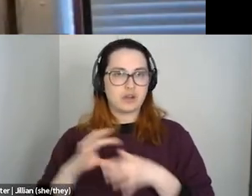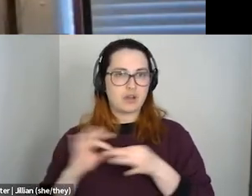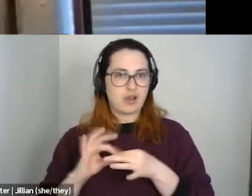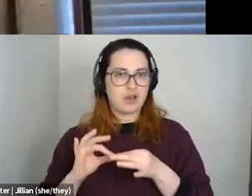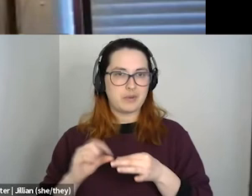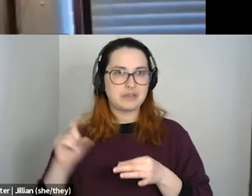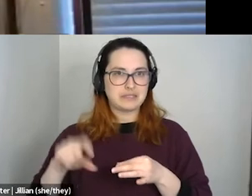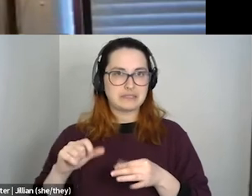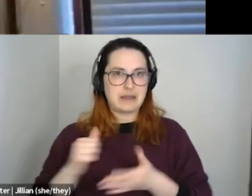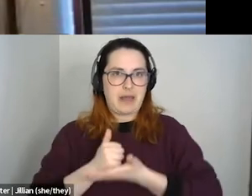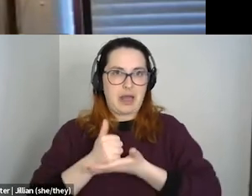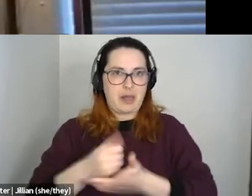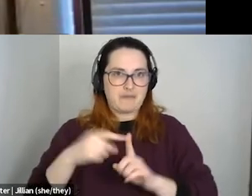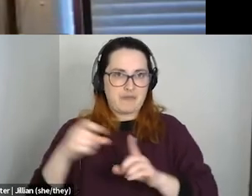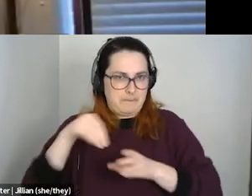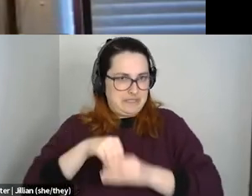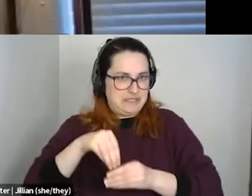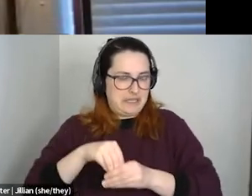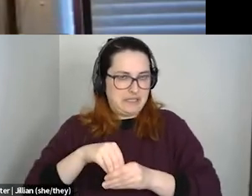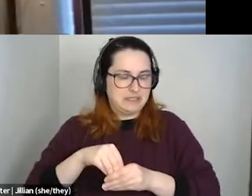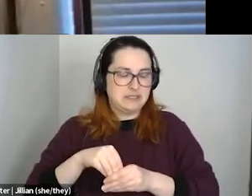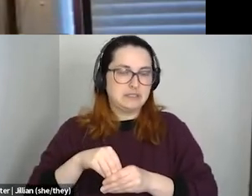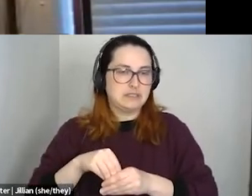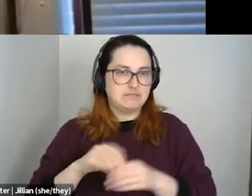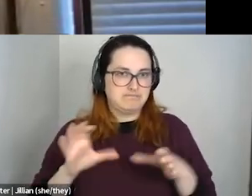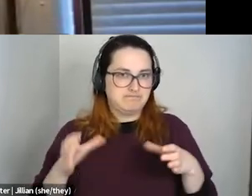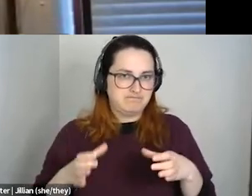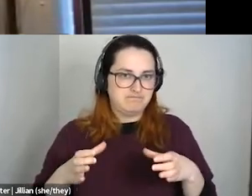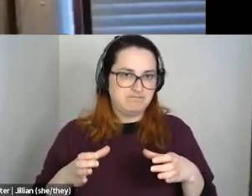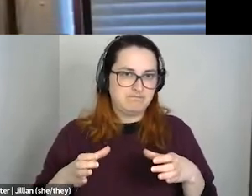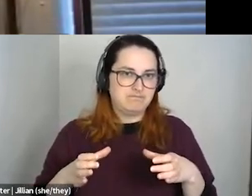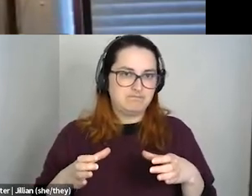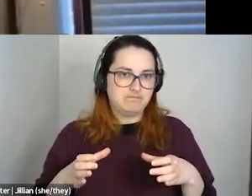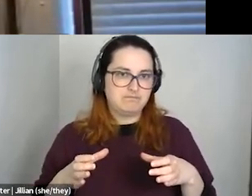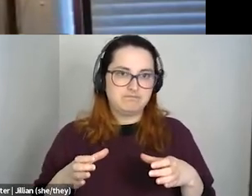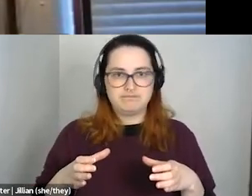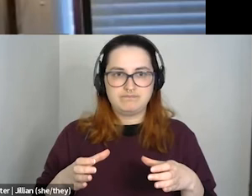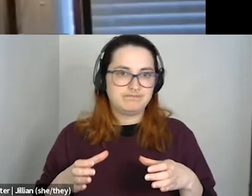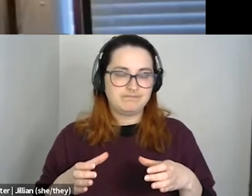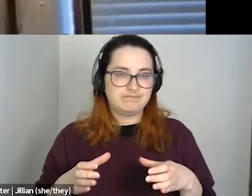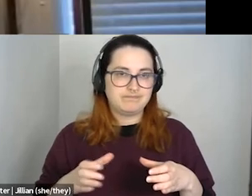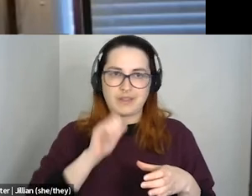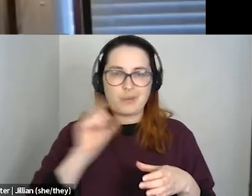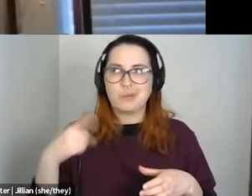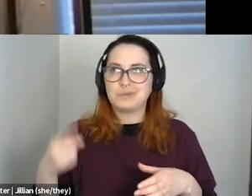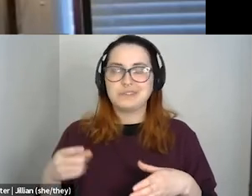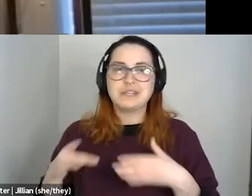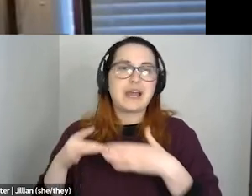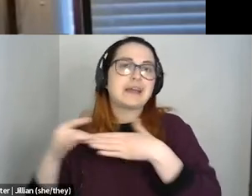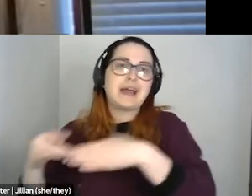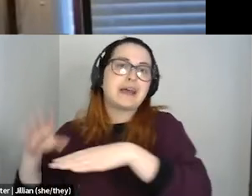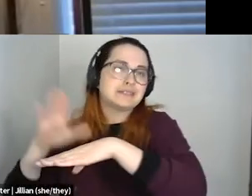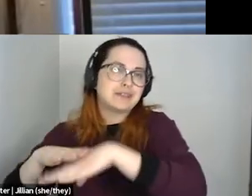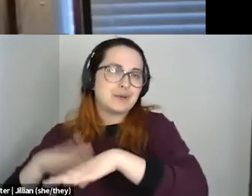inside and like having not just, um, guidance counselors that help you with your